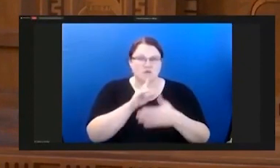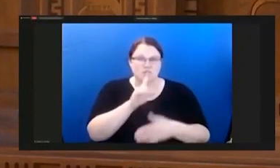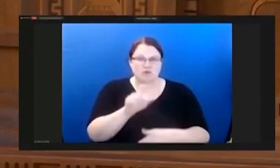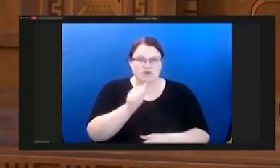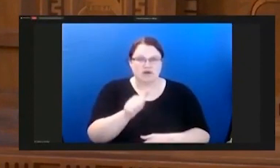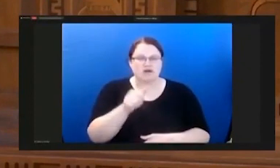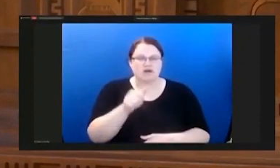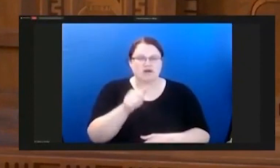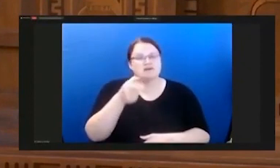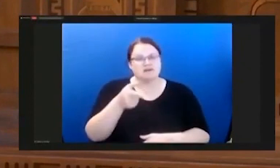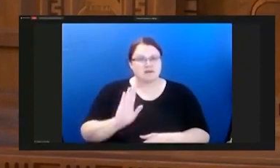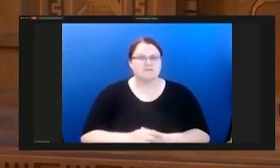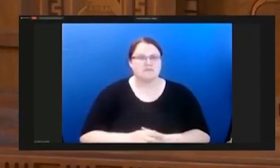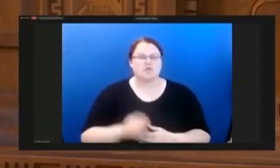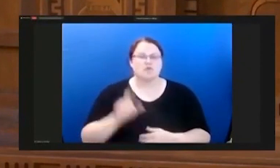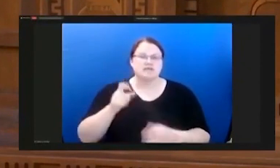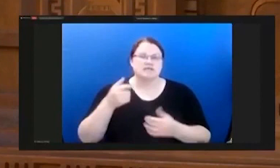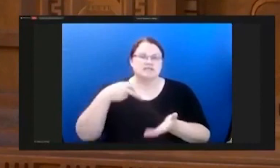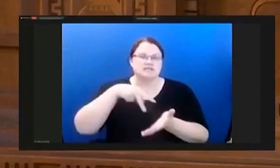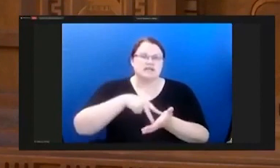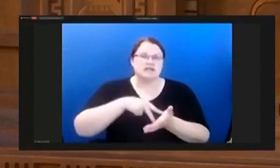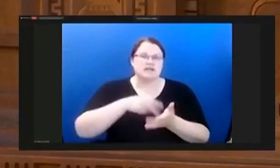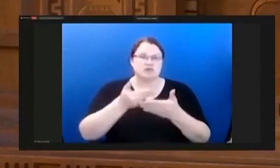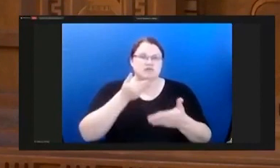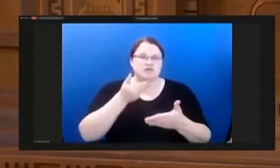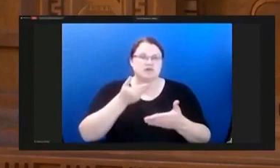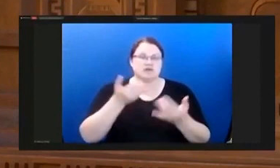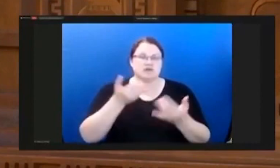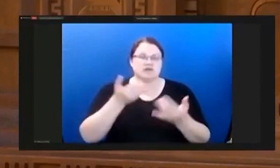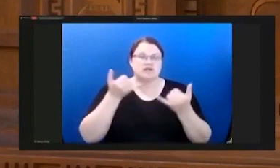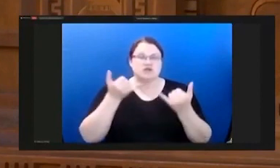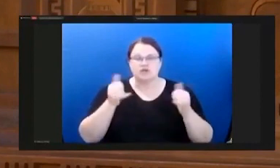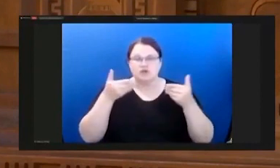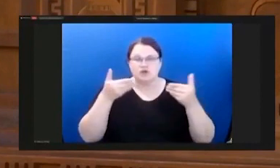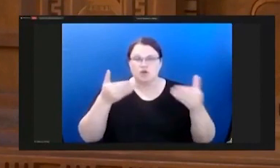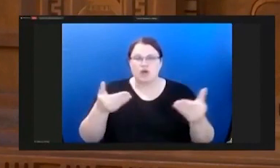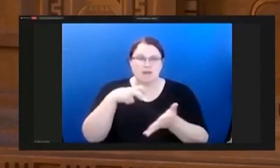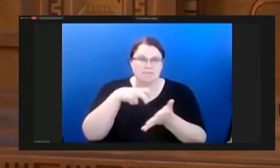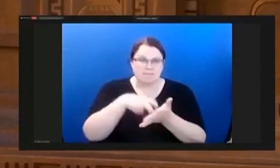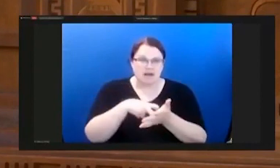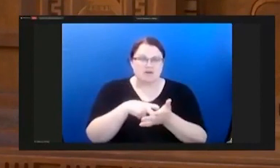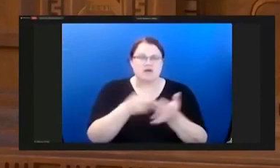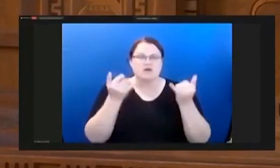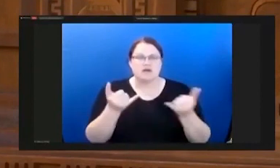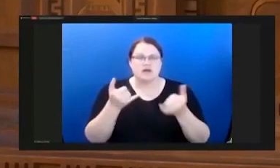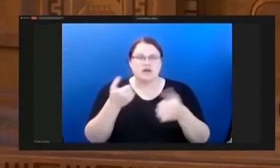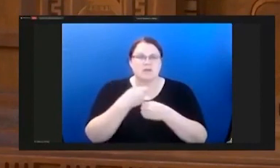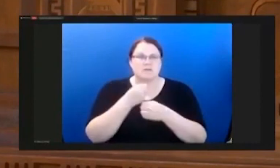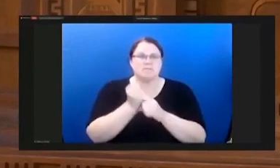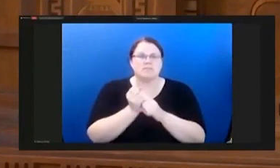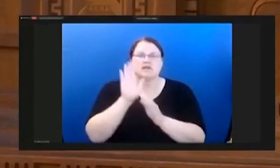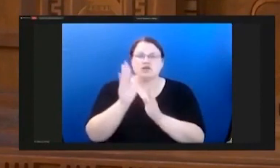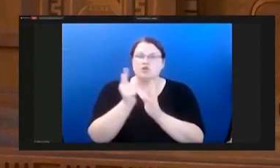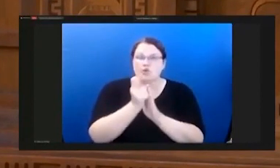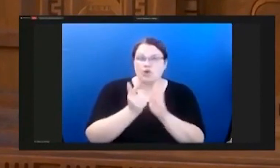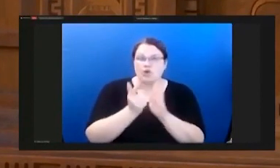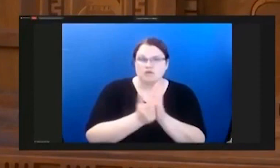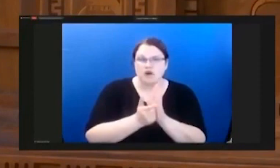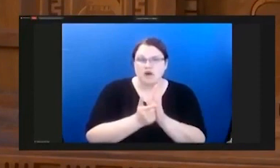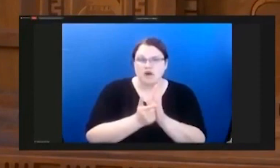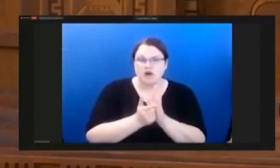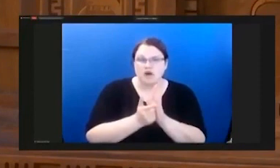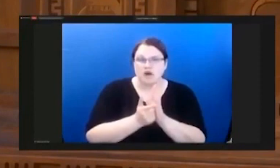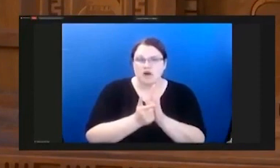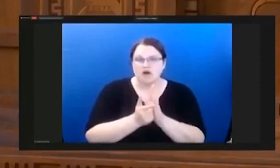have to stand before him. Now you either bow the knee now and make your law according to his